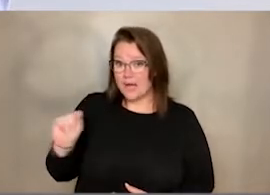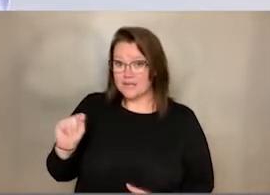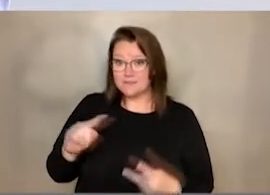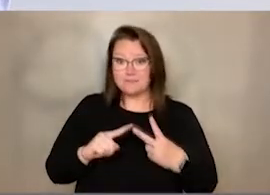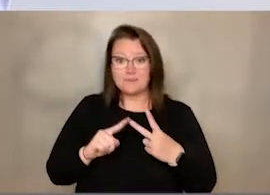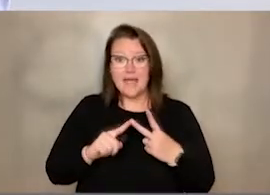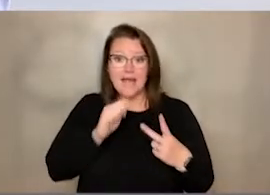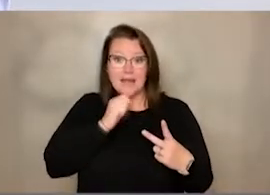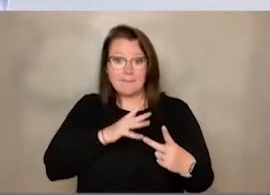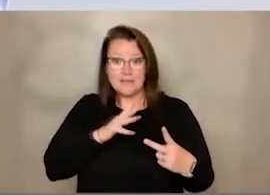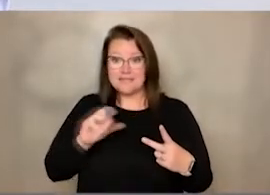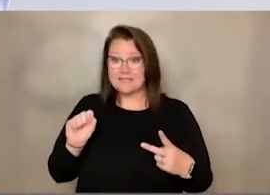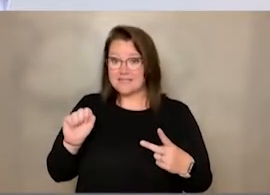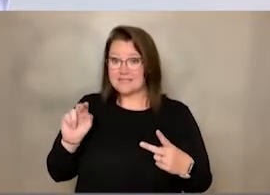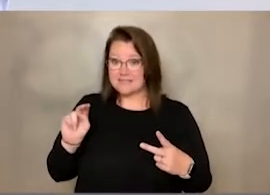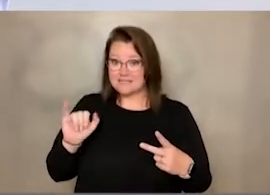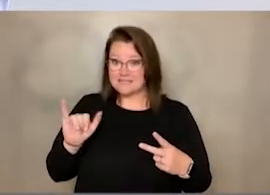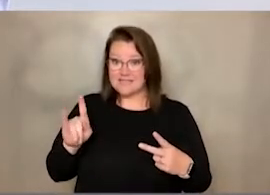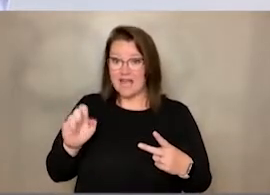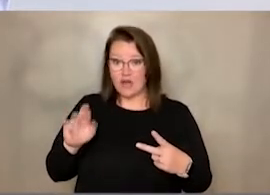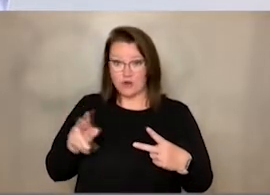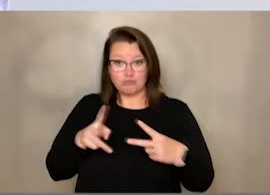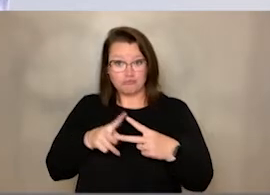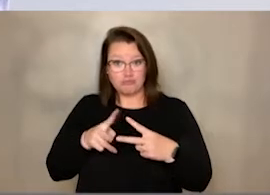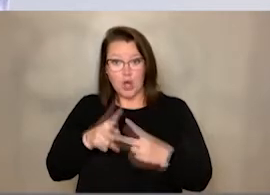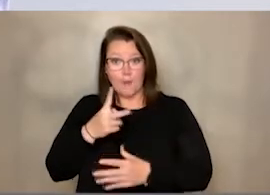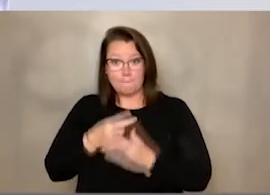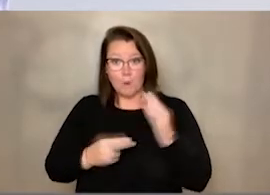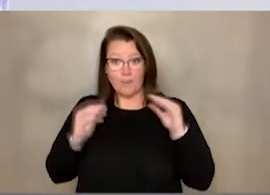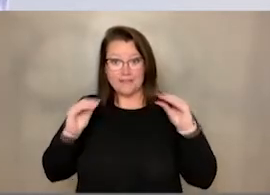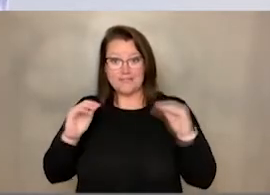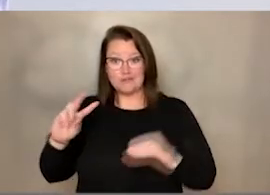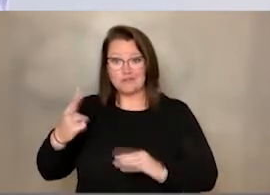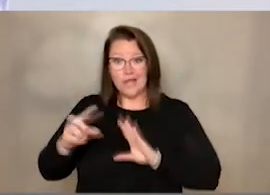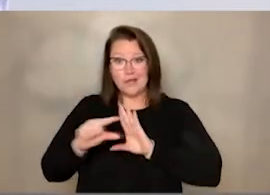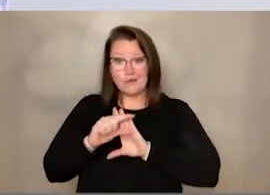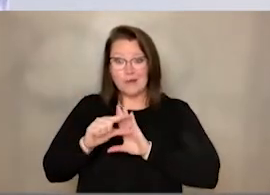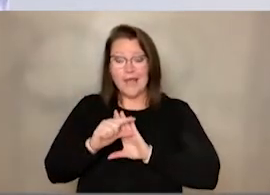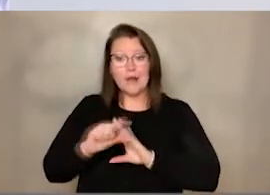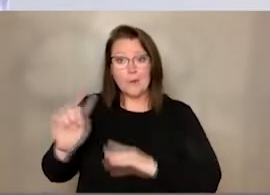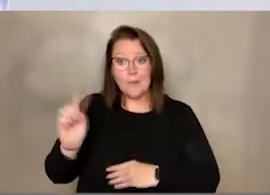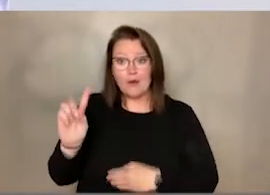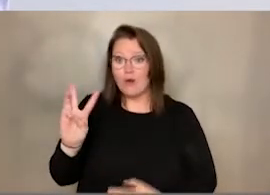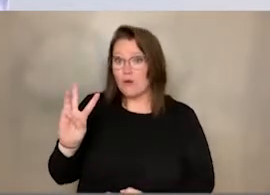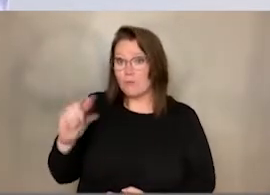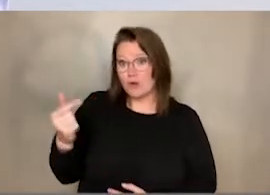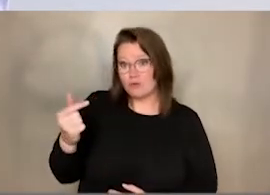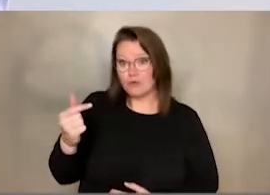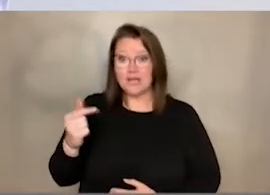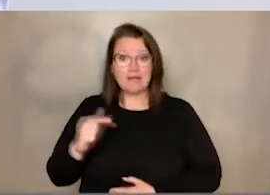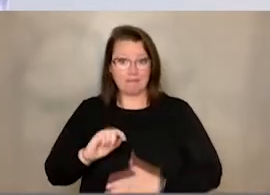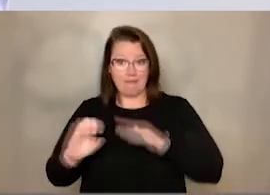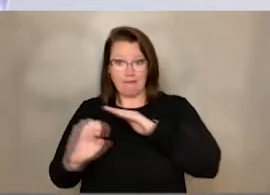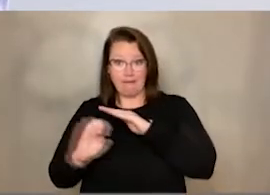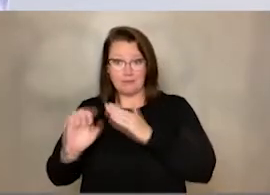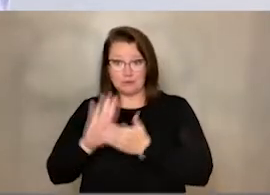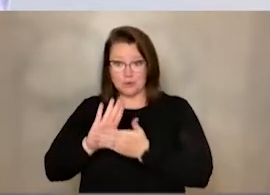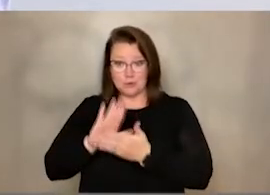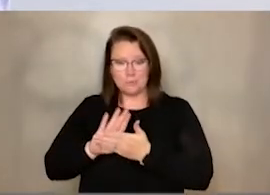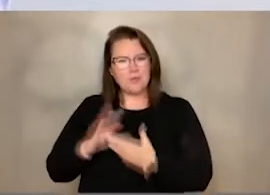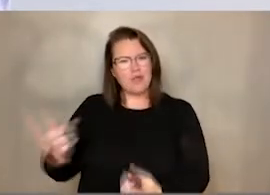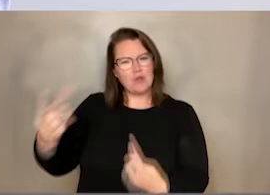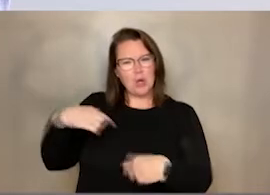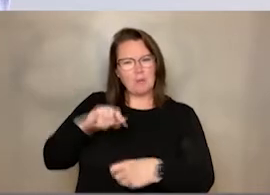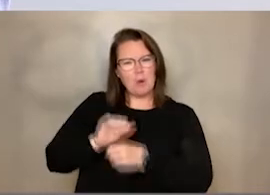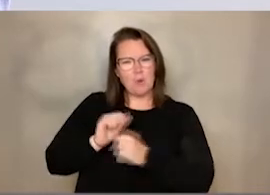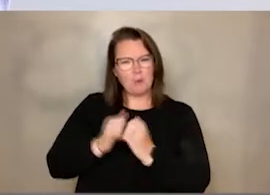Snyder, also a second grade teacher at Wintergreen Primary, good friends of mine. They're going to come and work with us today. They're going to